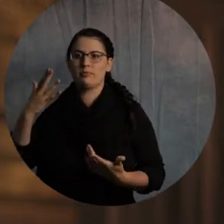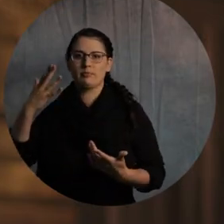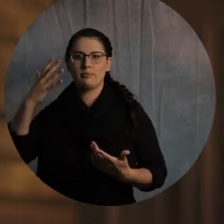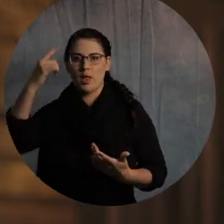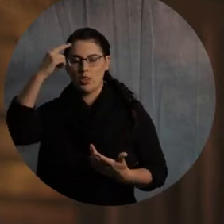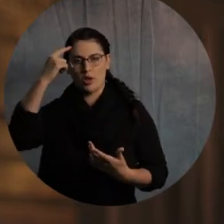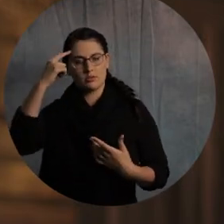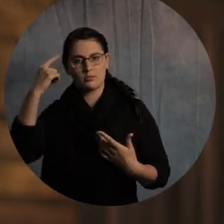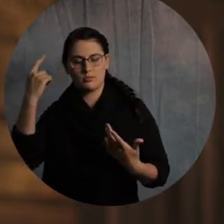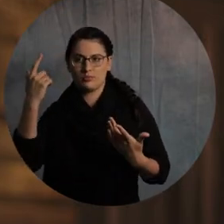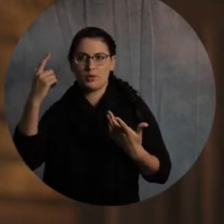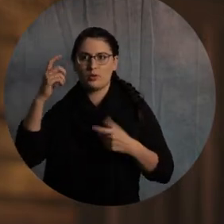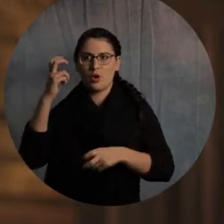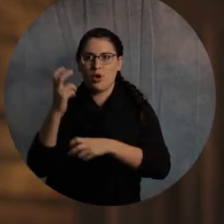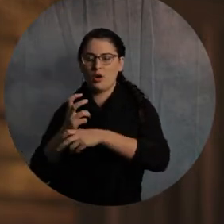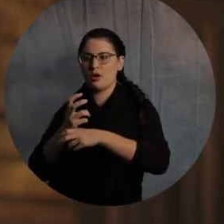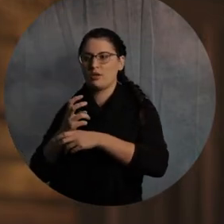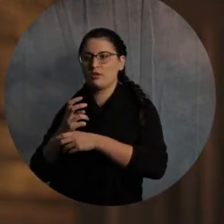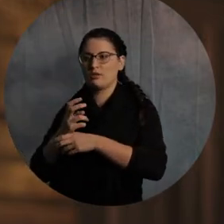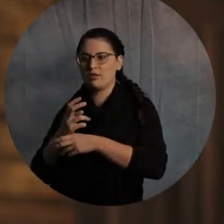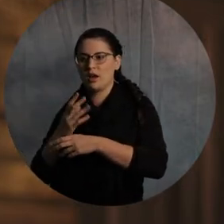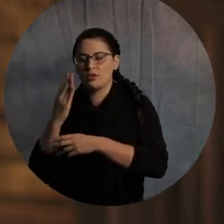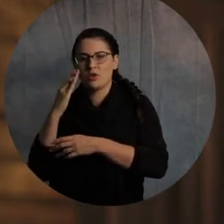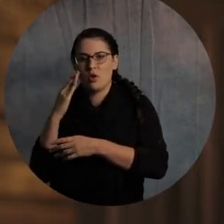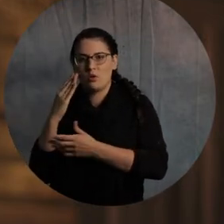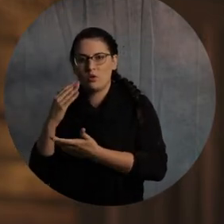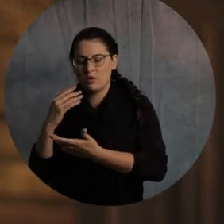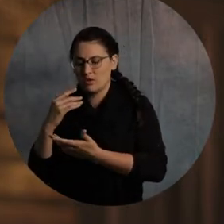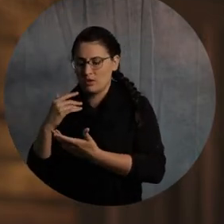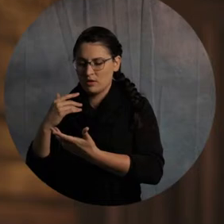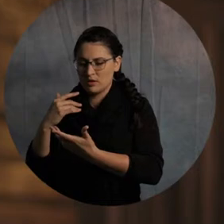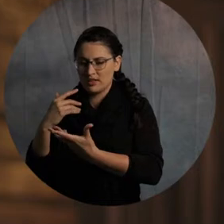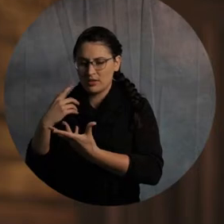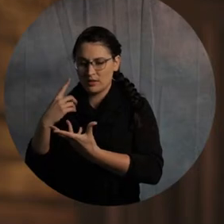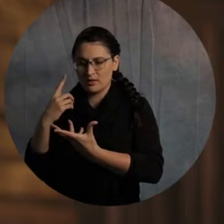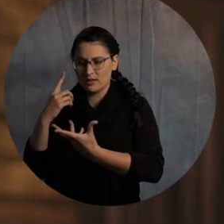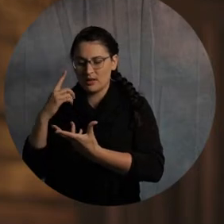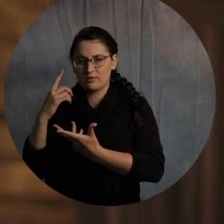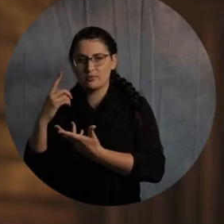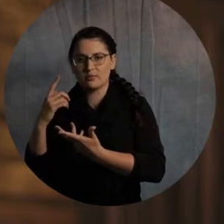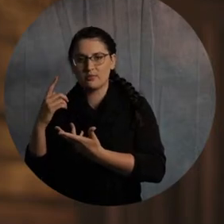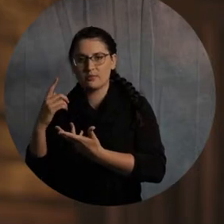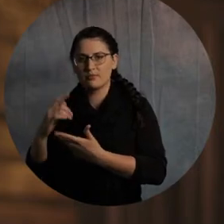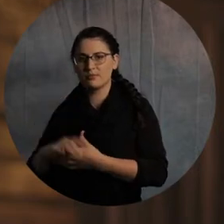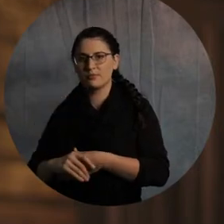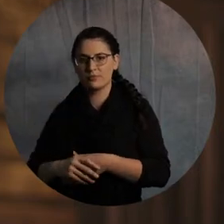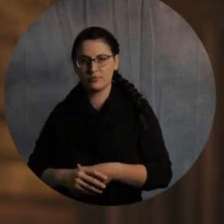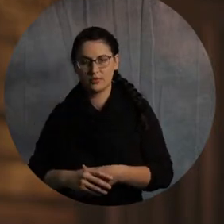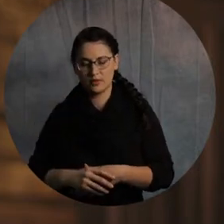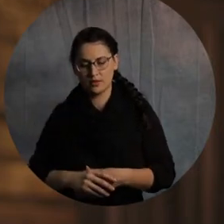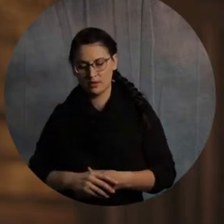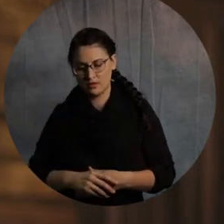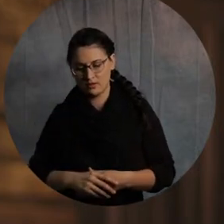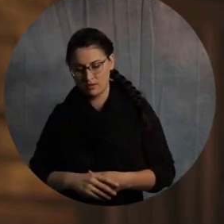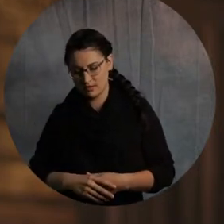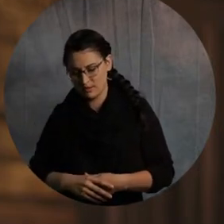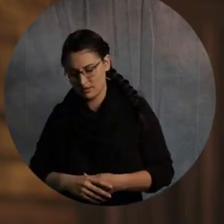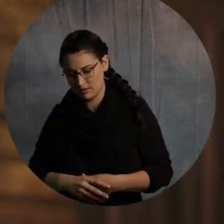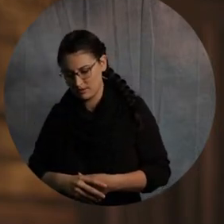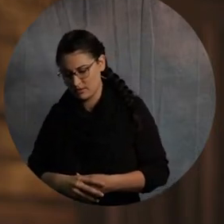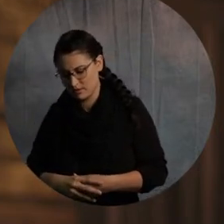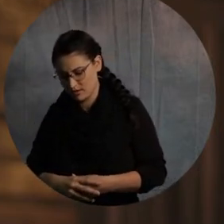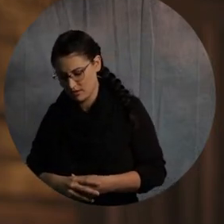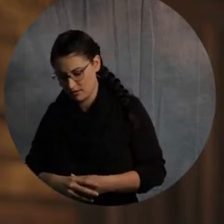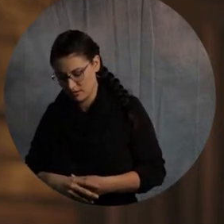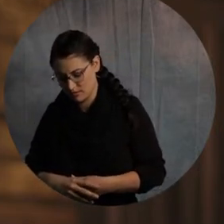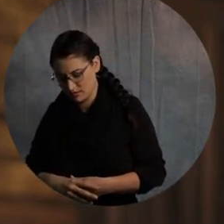look, there's no way that I'm ever really going to know that I want to be